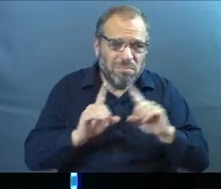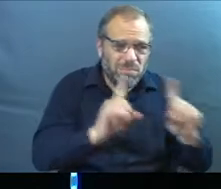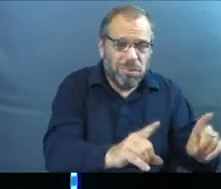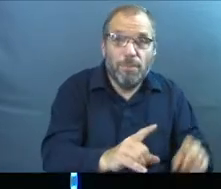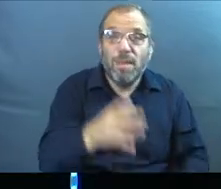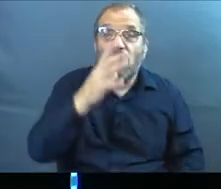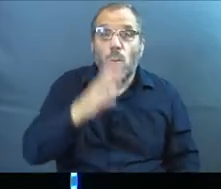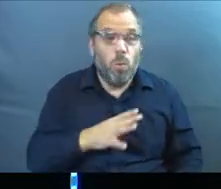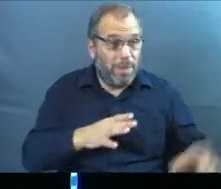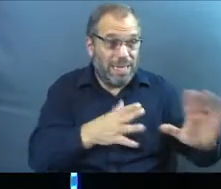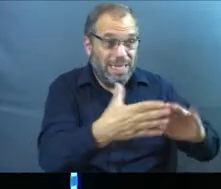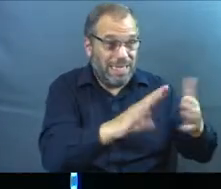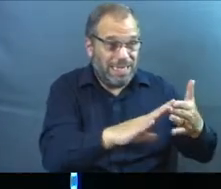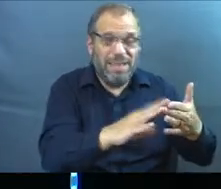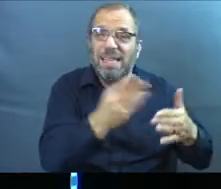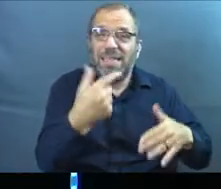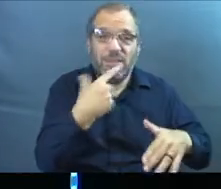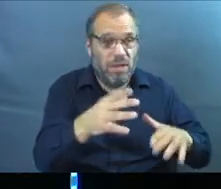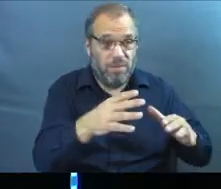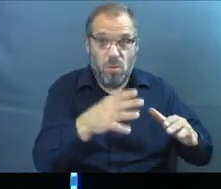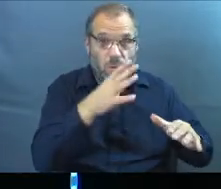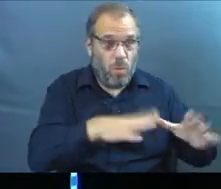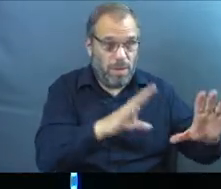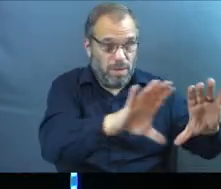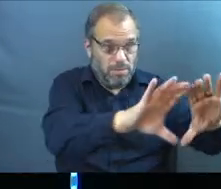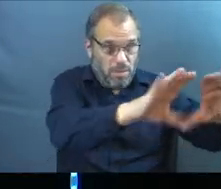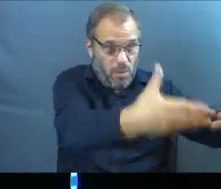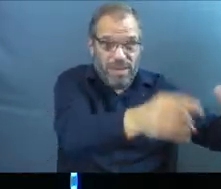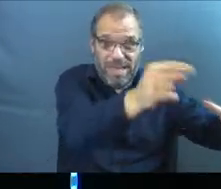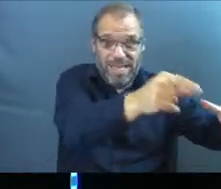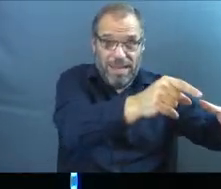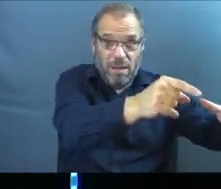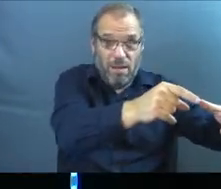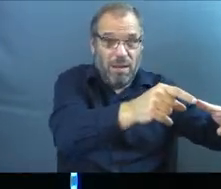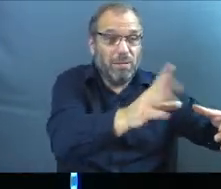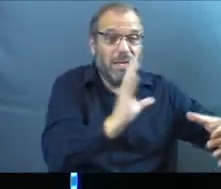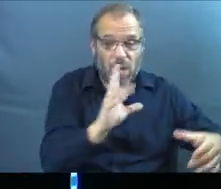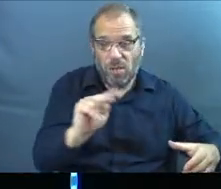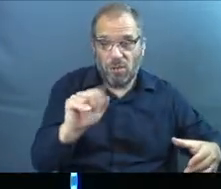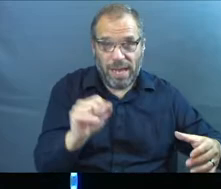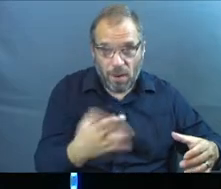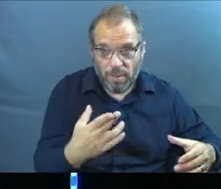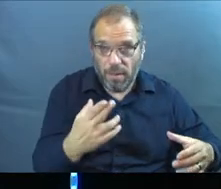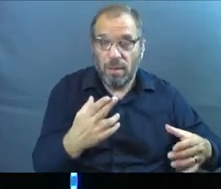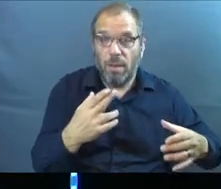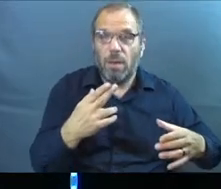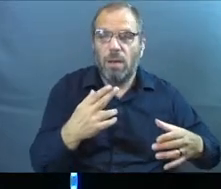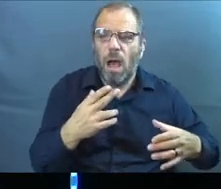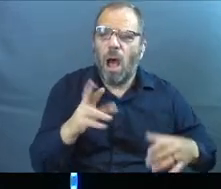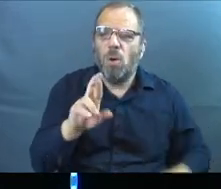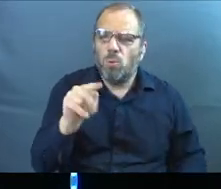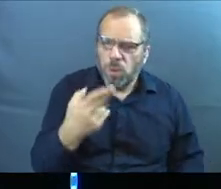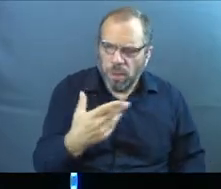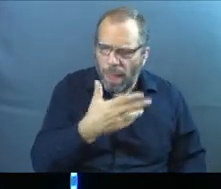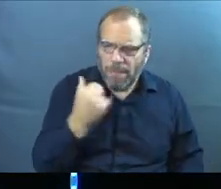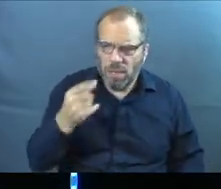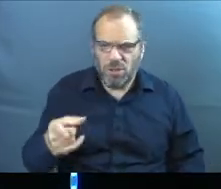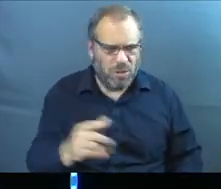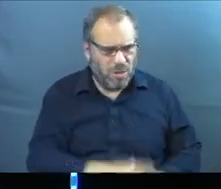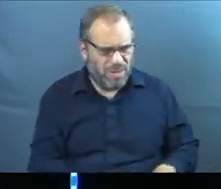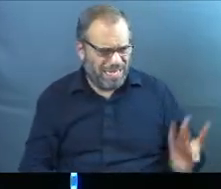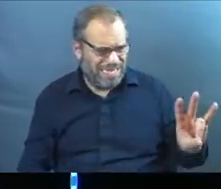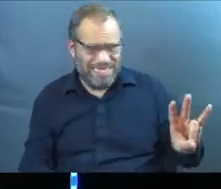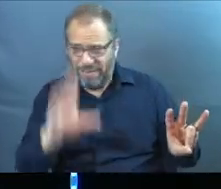The women in the town, it's actually said a few times, the women in the town, and some other people, when they talk to Naomi about Ruth, they say, Ruth has been better to you than